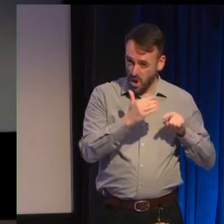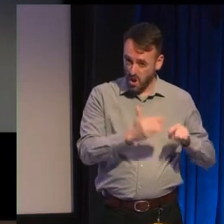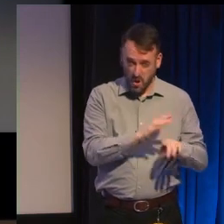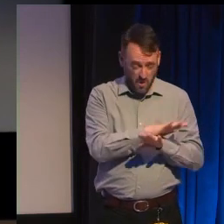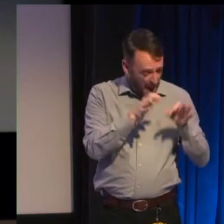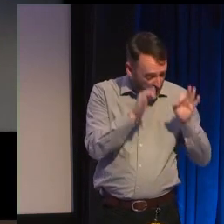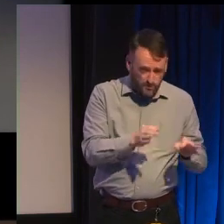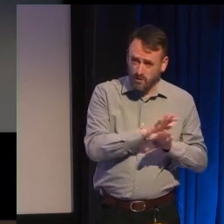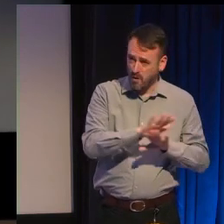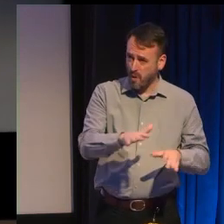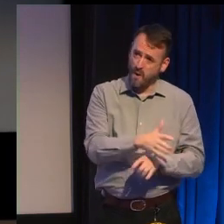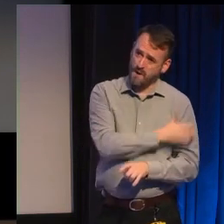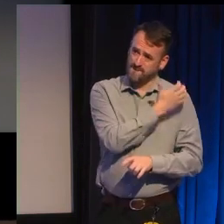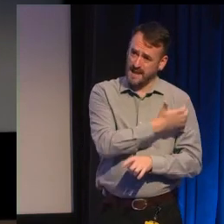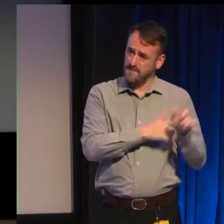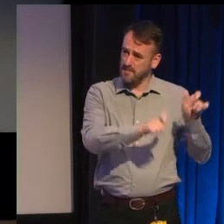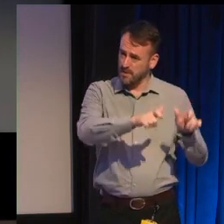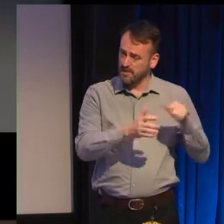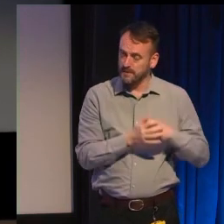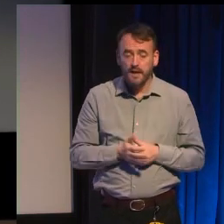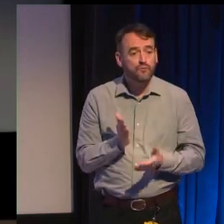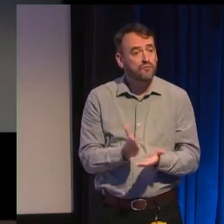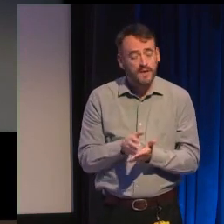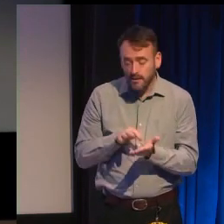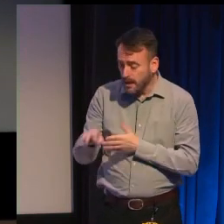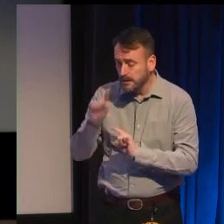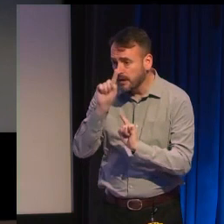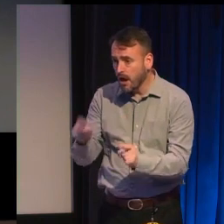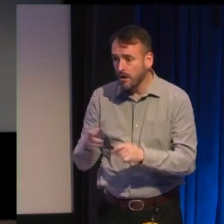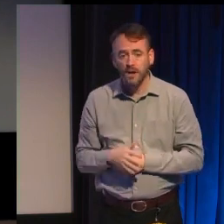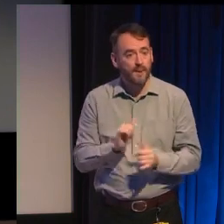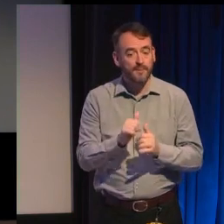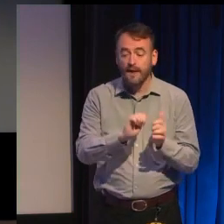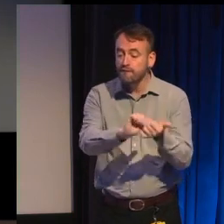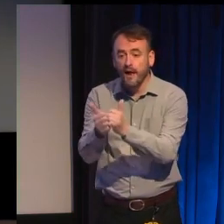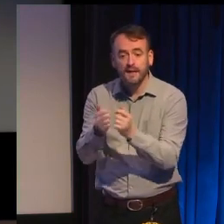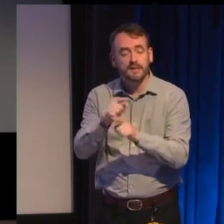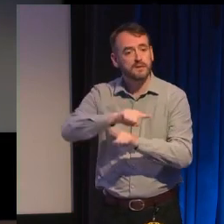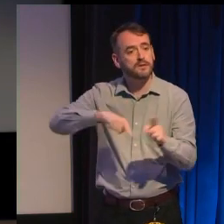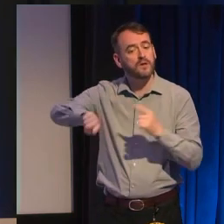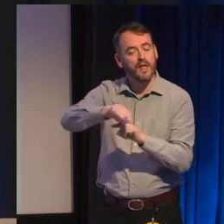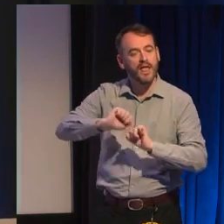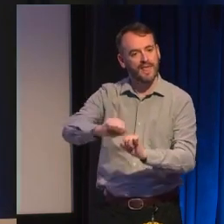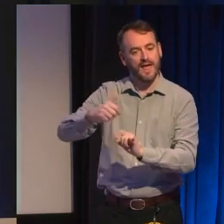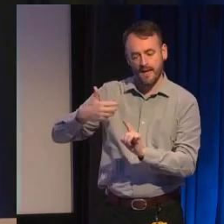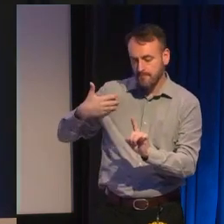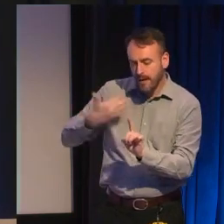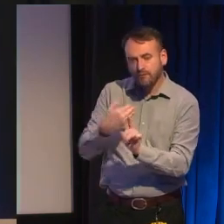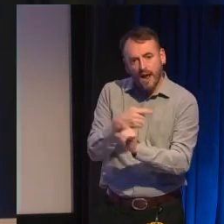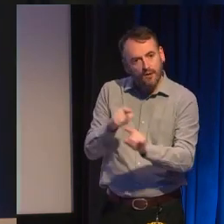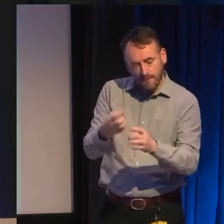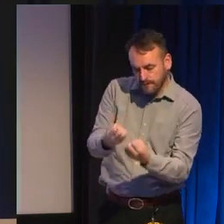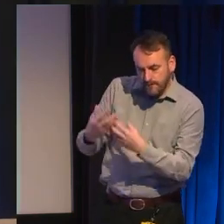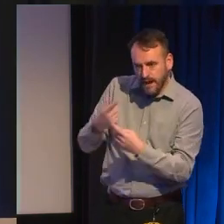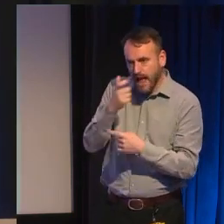and if you truly can't pay someone then do you have friends with the relevant background who would be willing to give you some feedback it's good to get